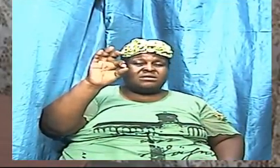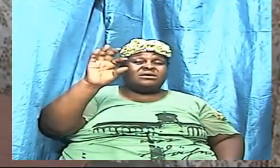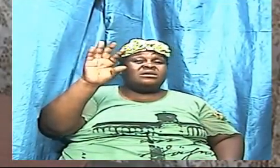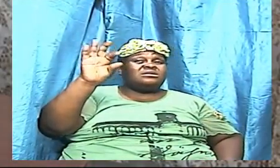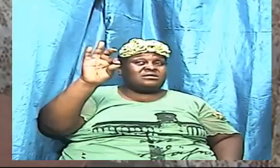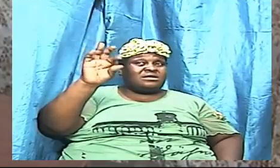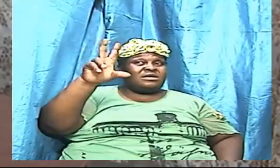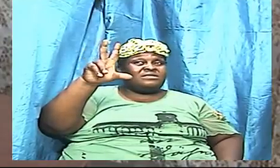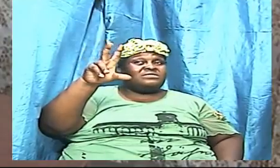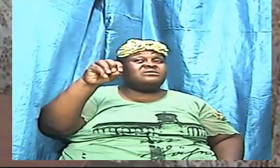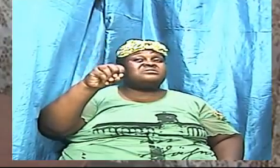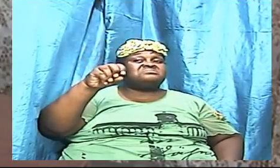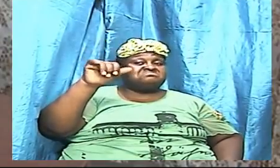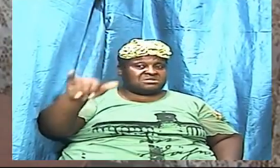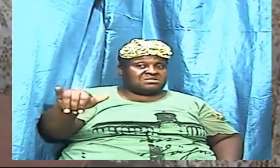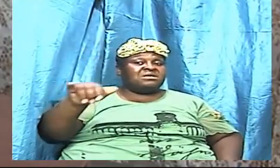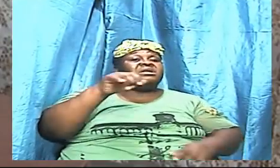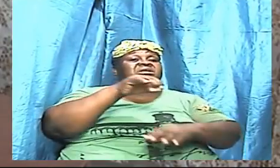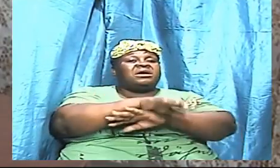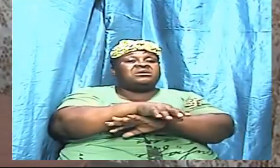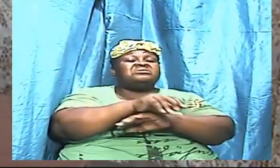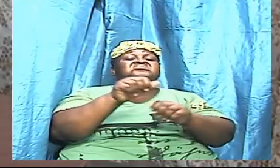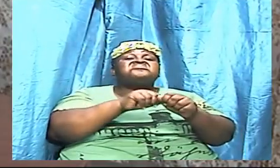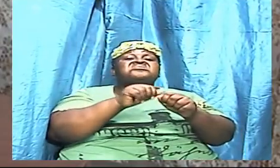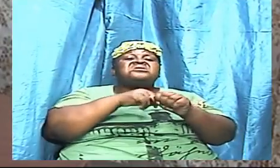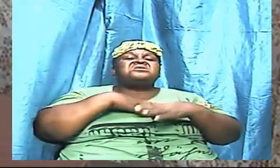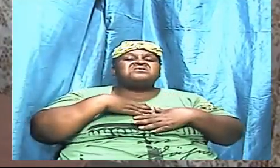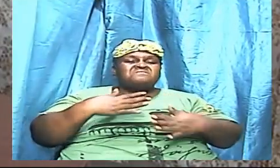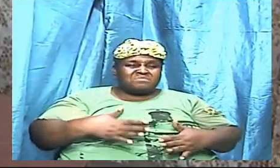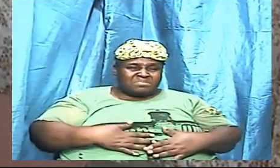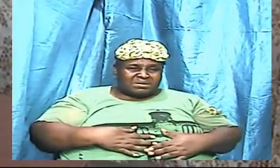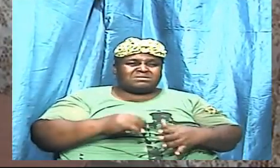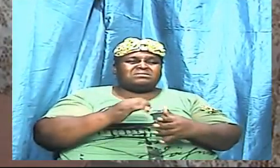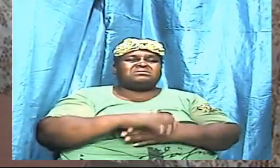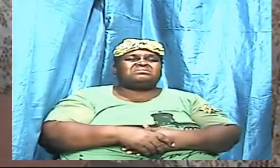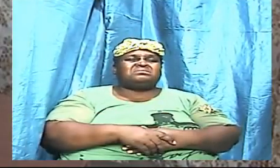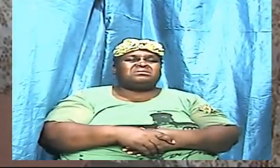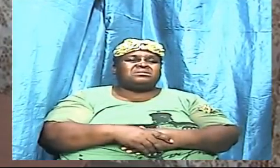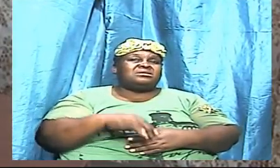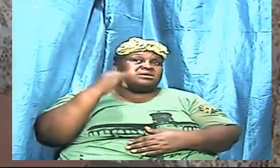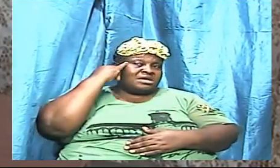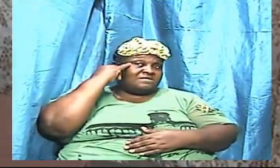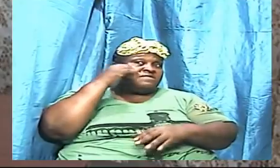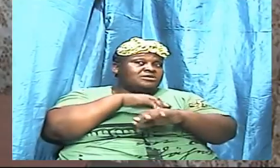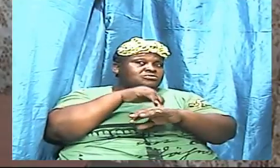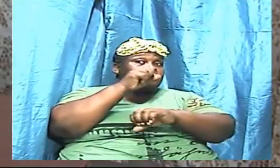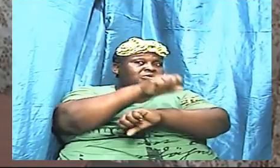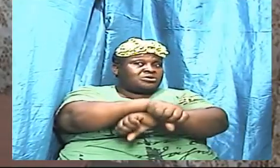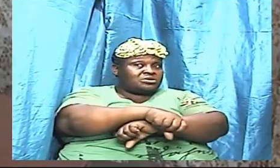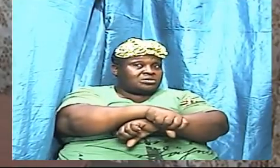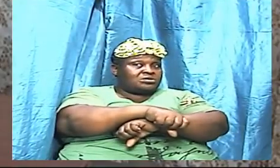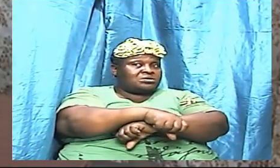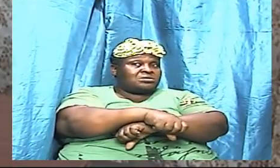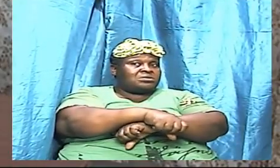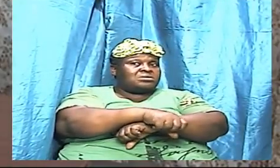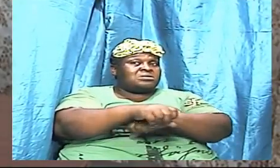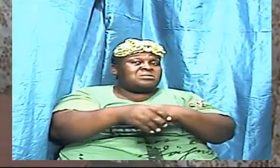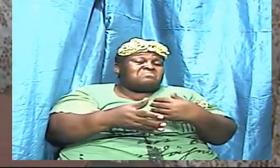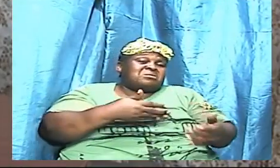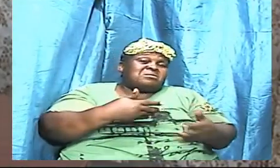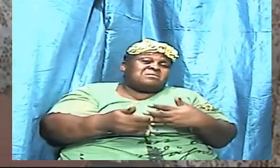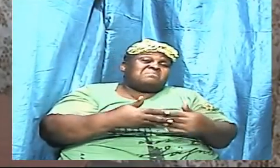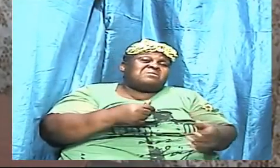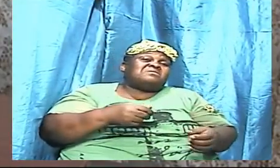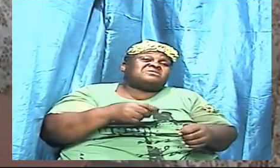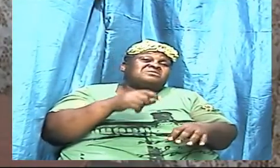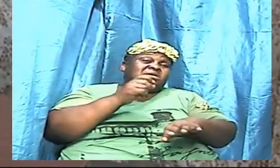and that night everybody if you're at work it might be the moment that you ask